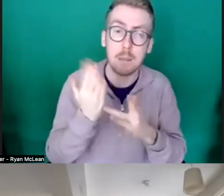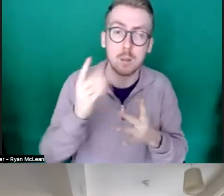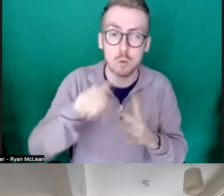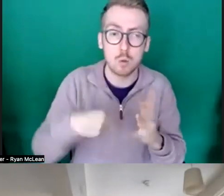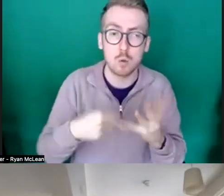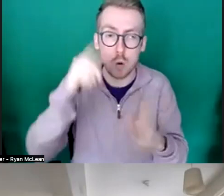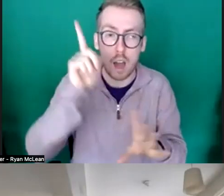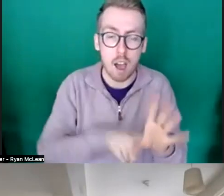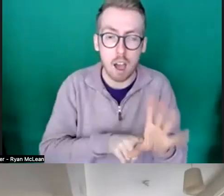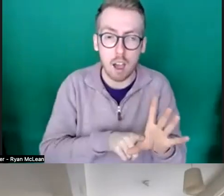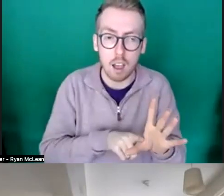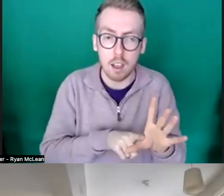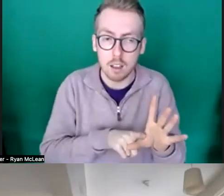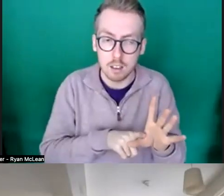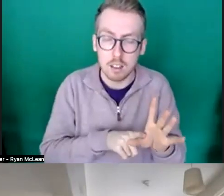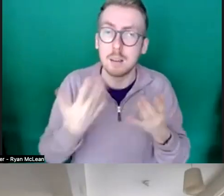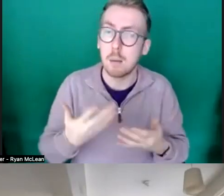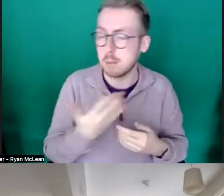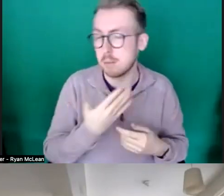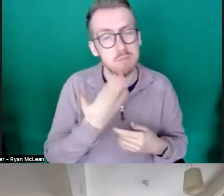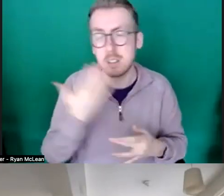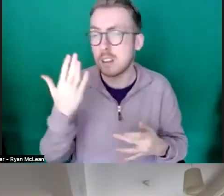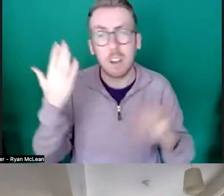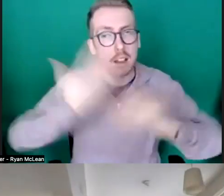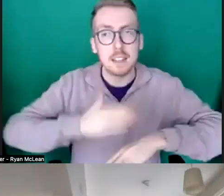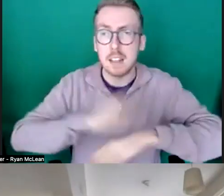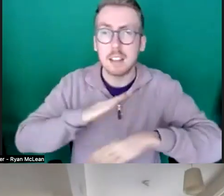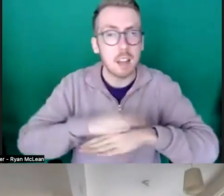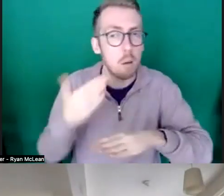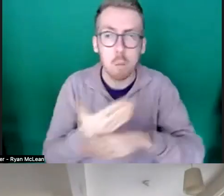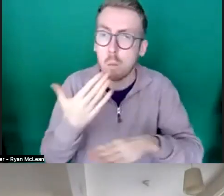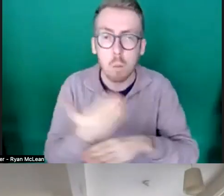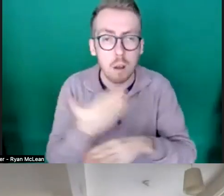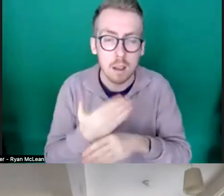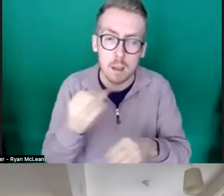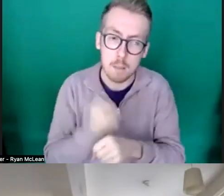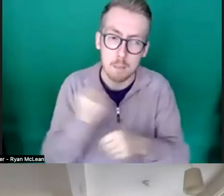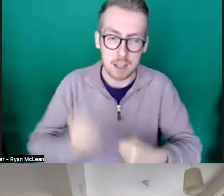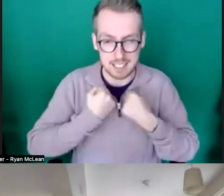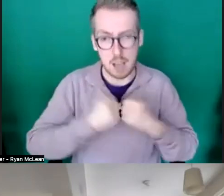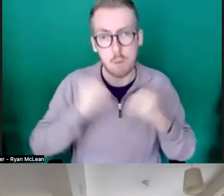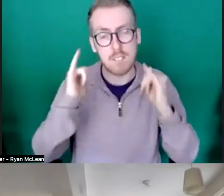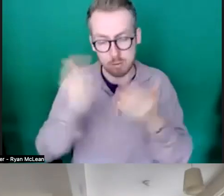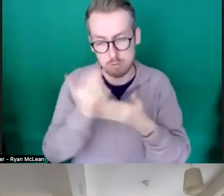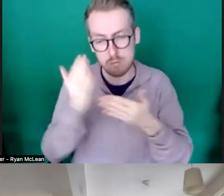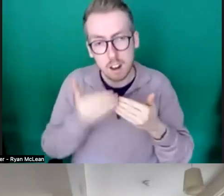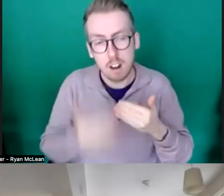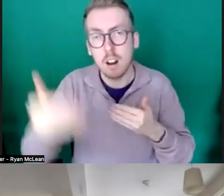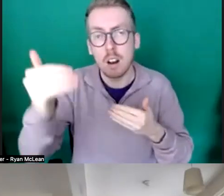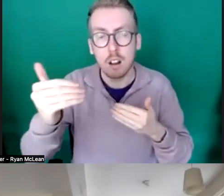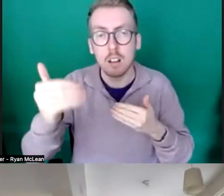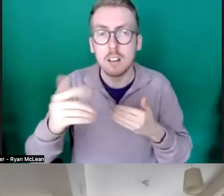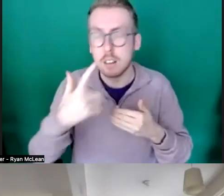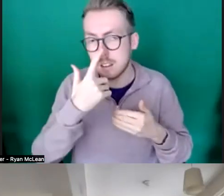don't do any nighttime work because it just means it makes our festival really long uh it would go 12 till